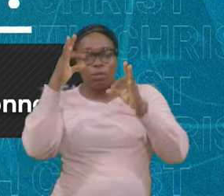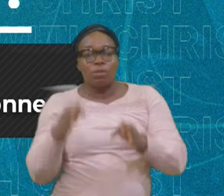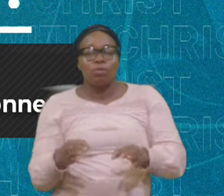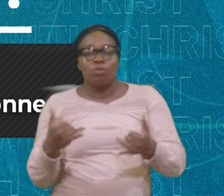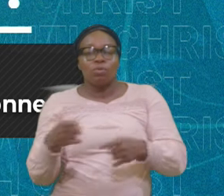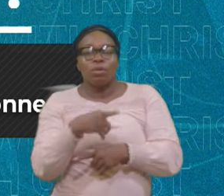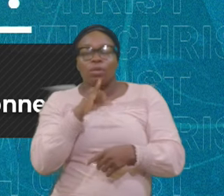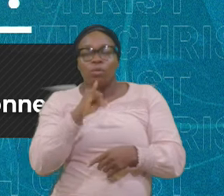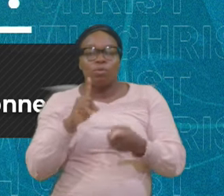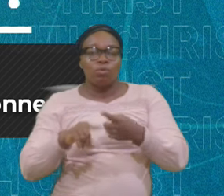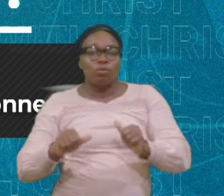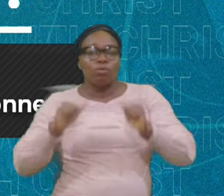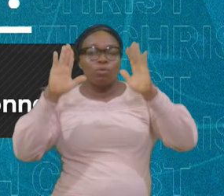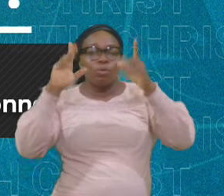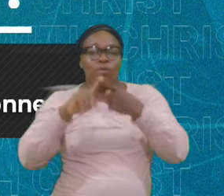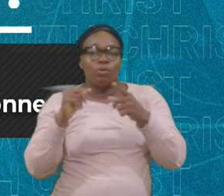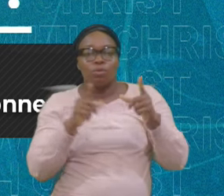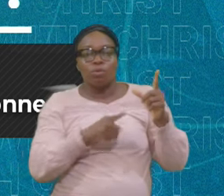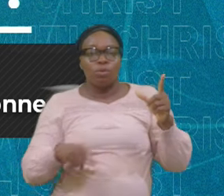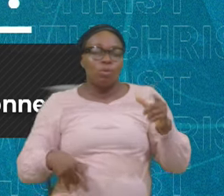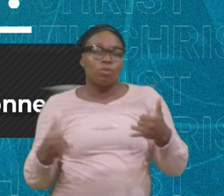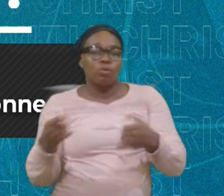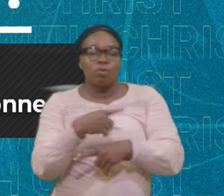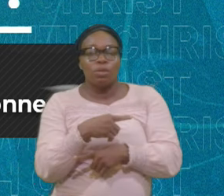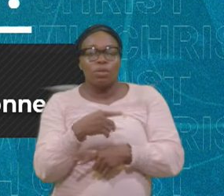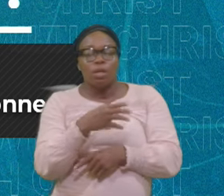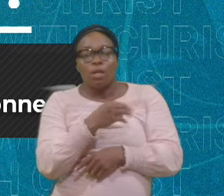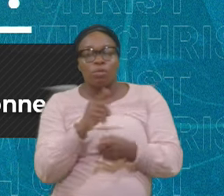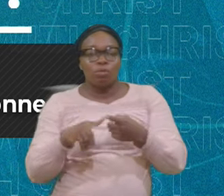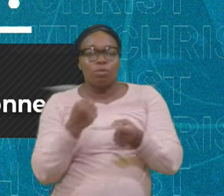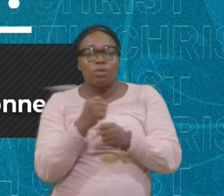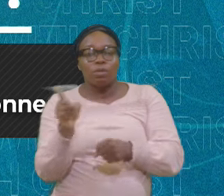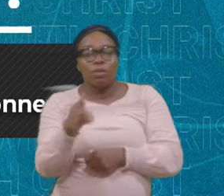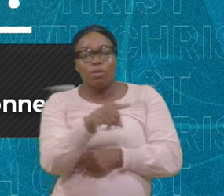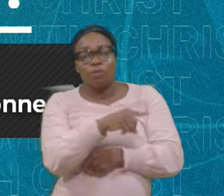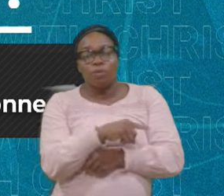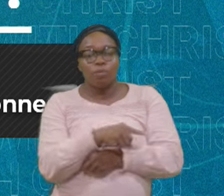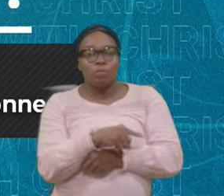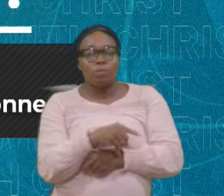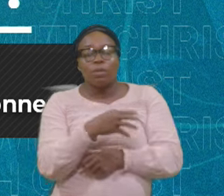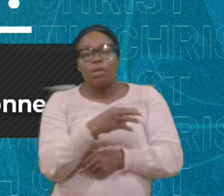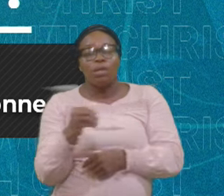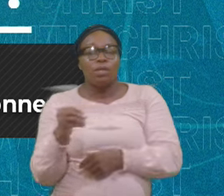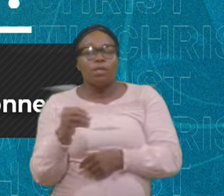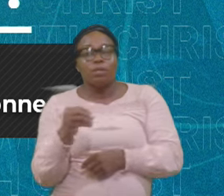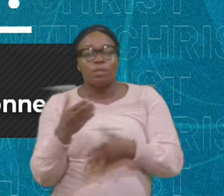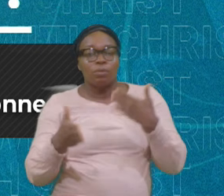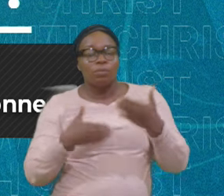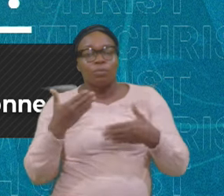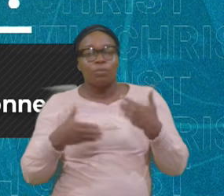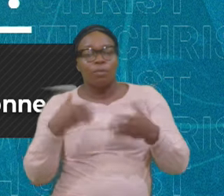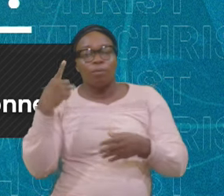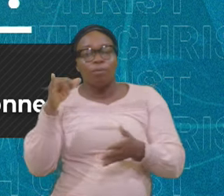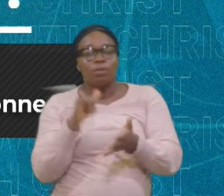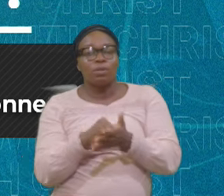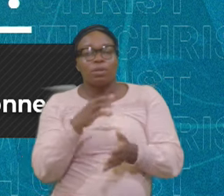Has Been Gracious To You To Save You Be Happy About That Be Excited About That And Be Willing